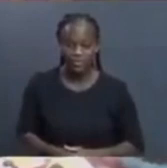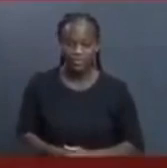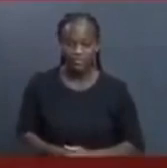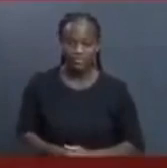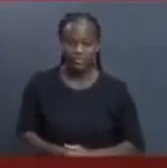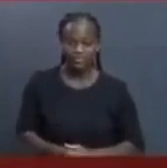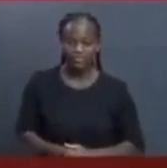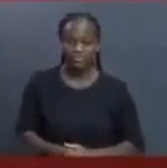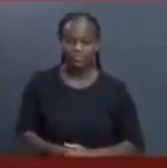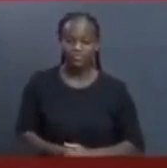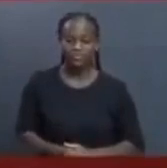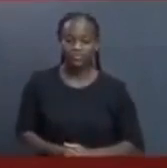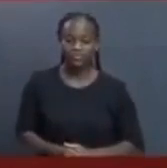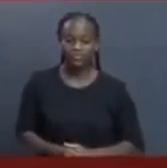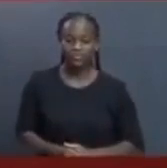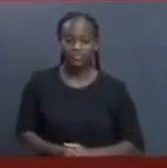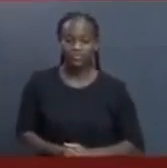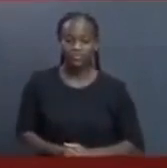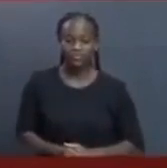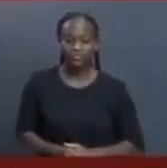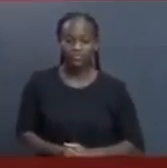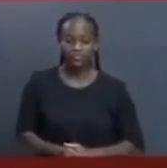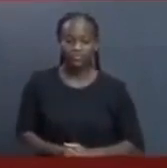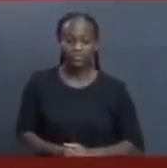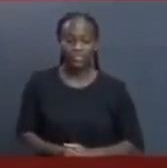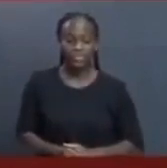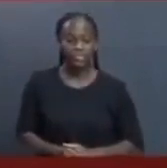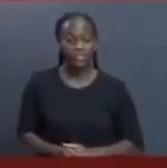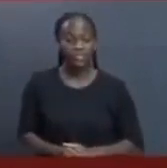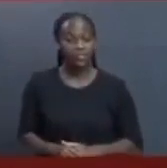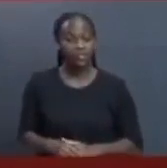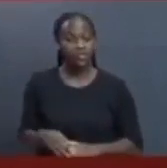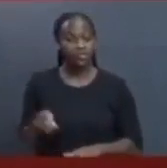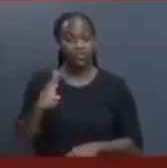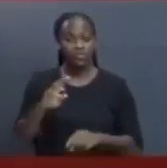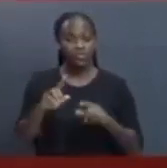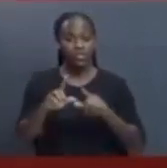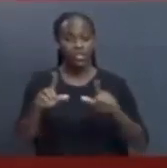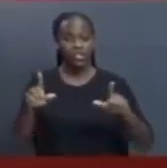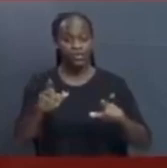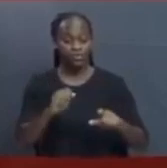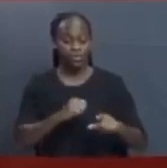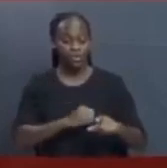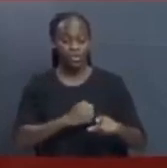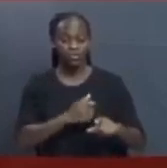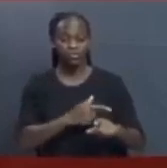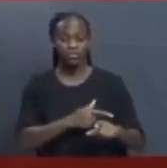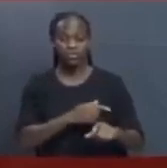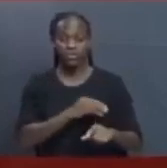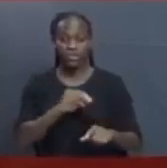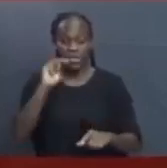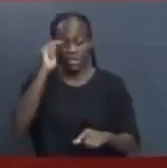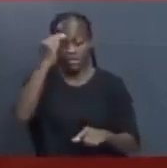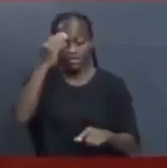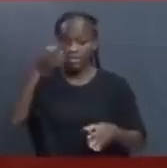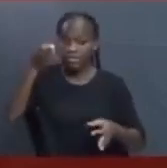to use the language of the Attorney General and Minister for Justice